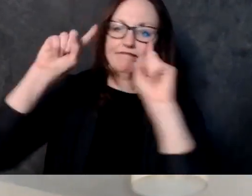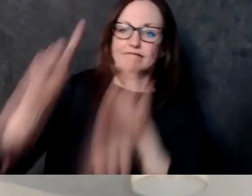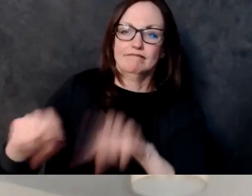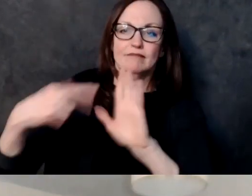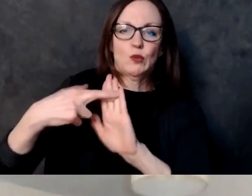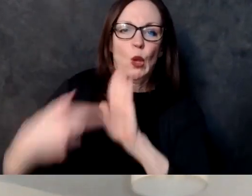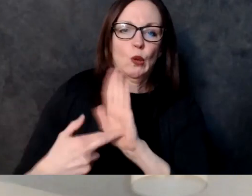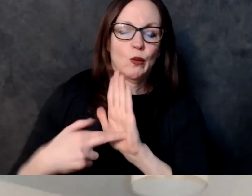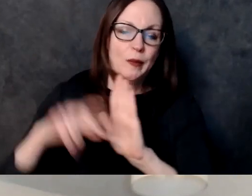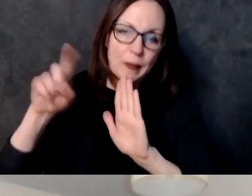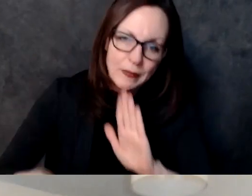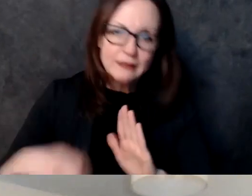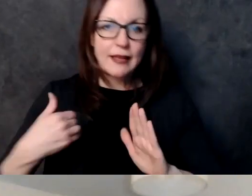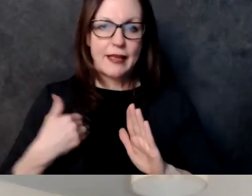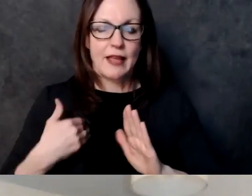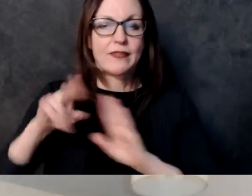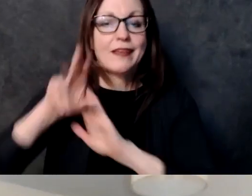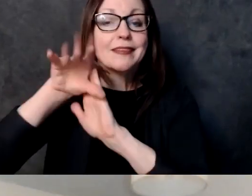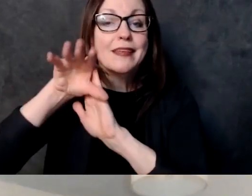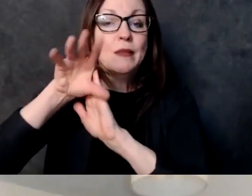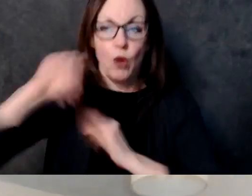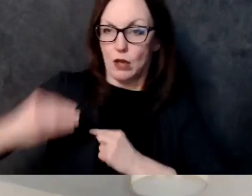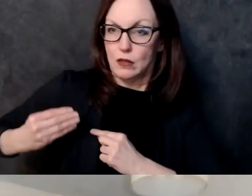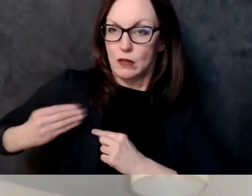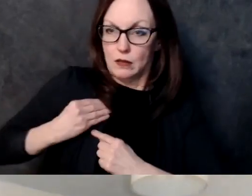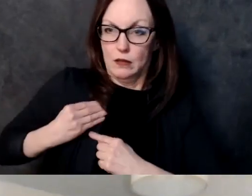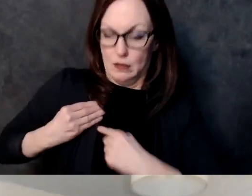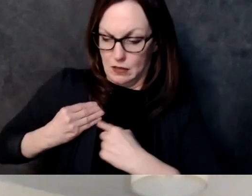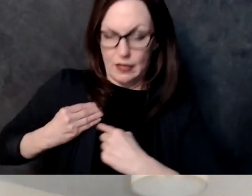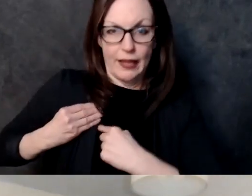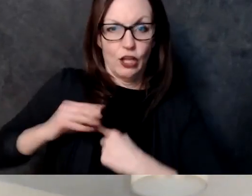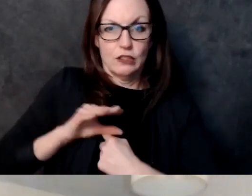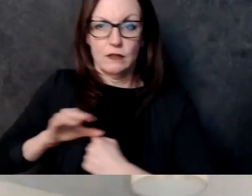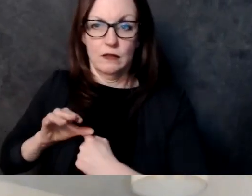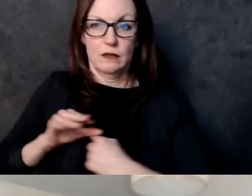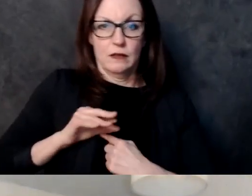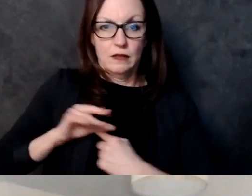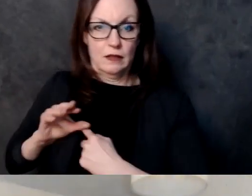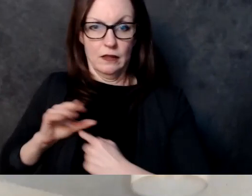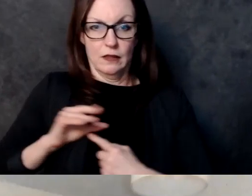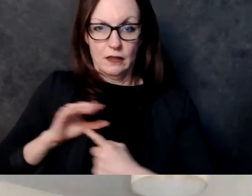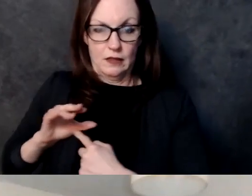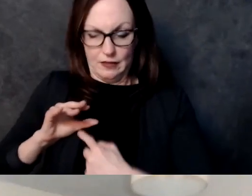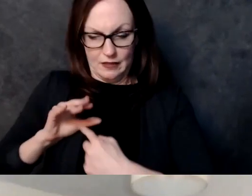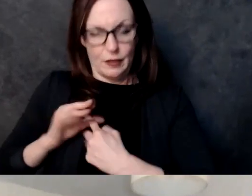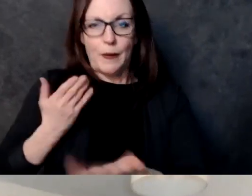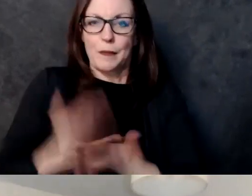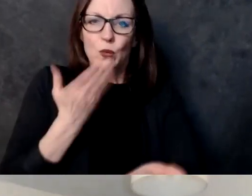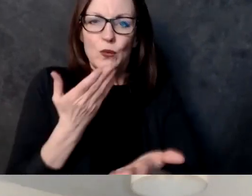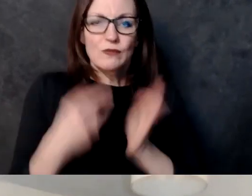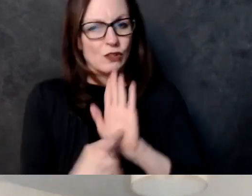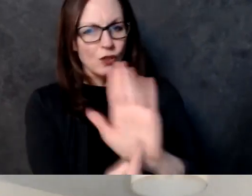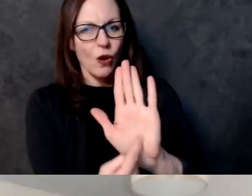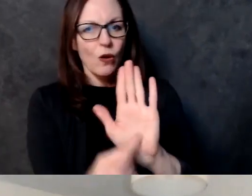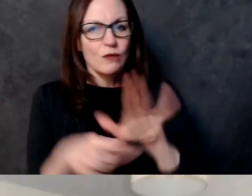simply did not meet the moment um so i was the the solo no on that one um so our citizens